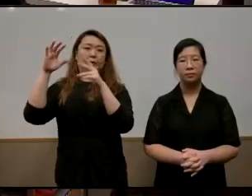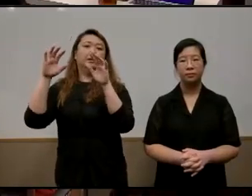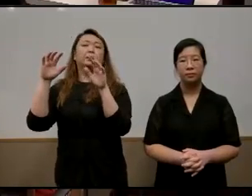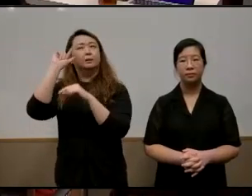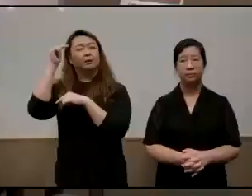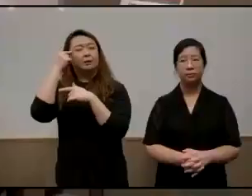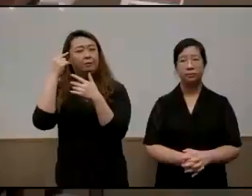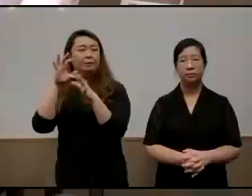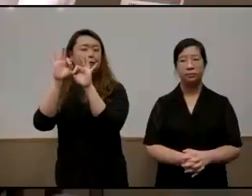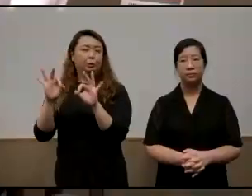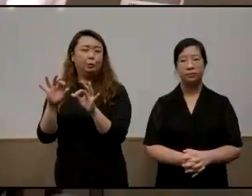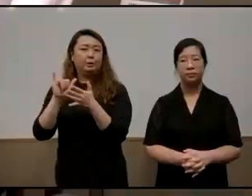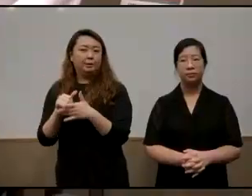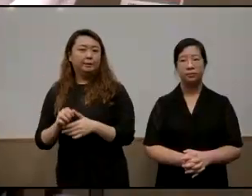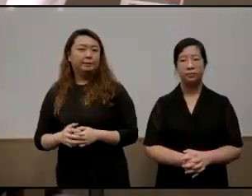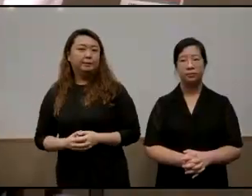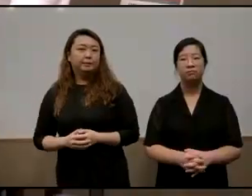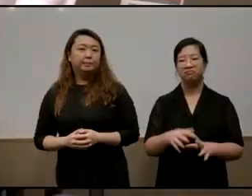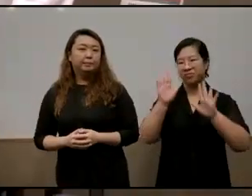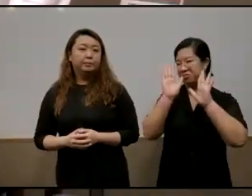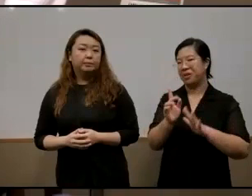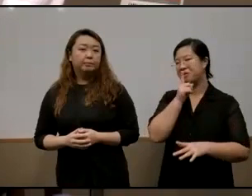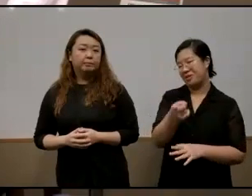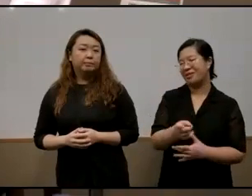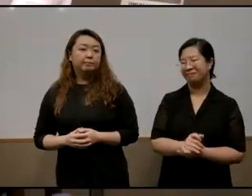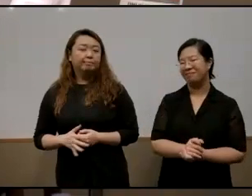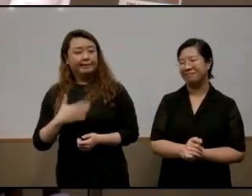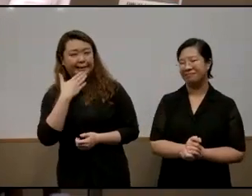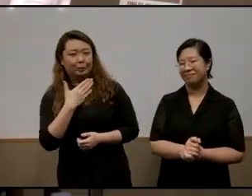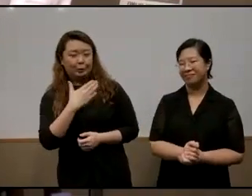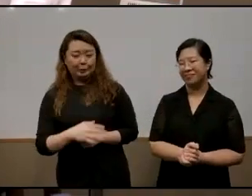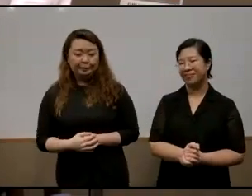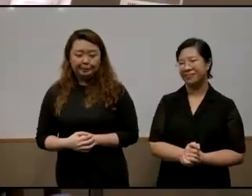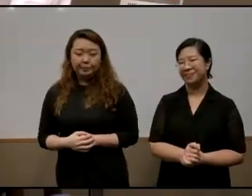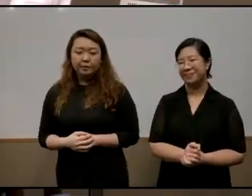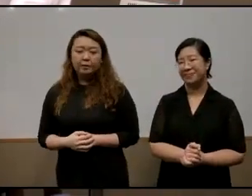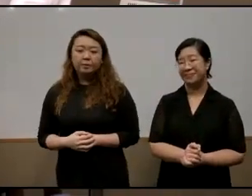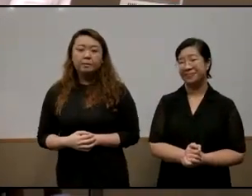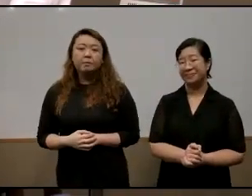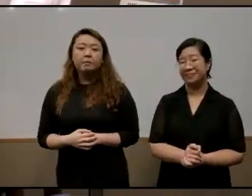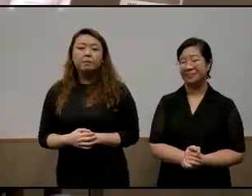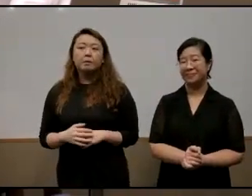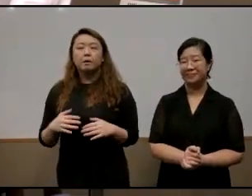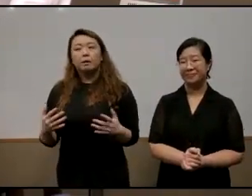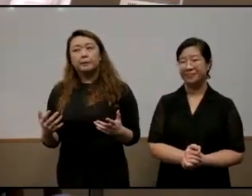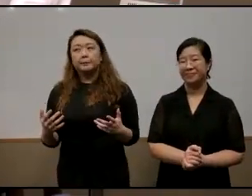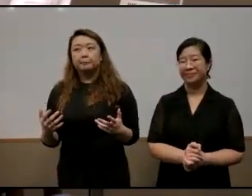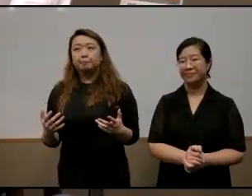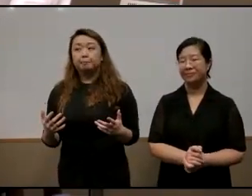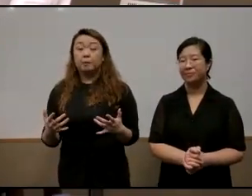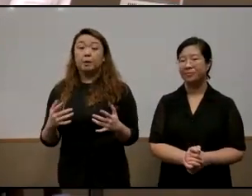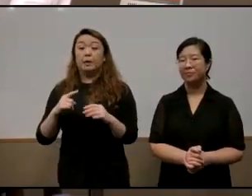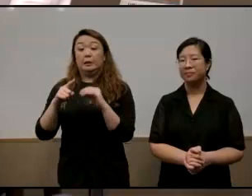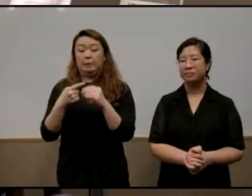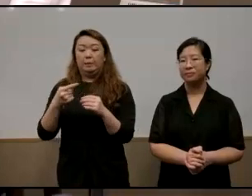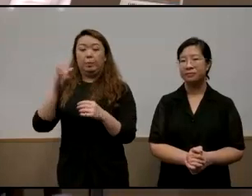doesn't kind of start with that which is brilliant actually yeah thank you um yeah and so with regards